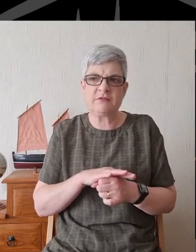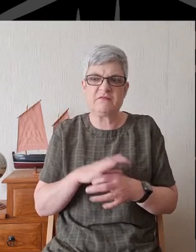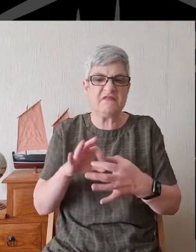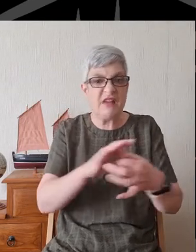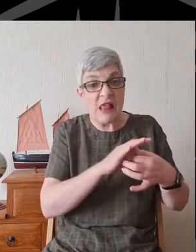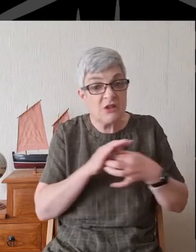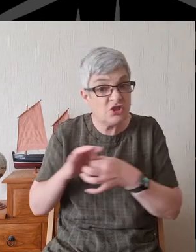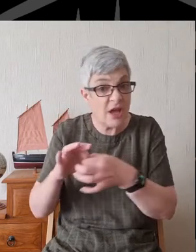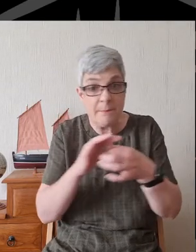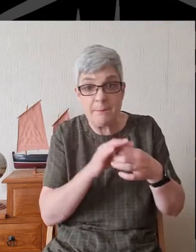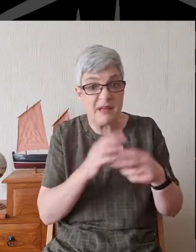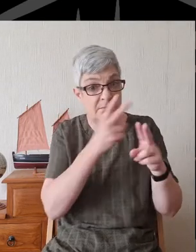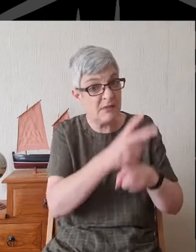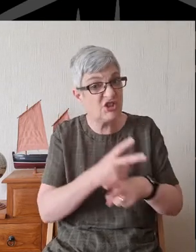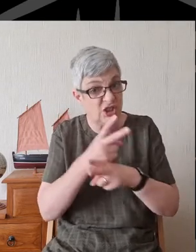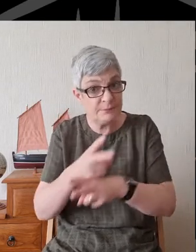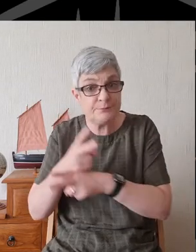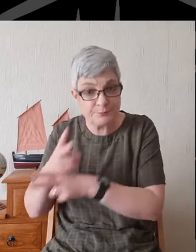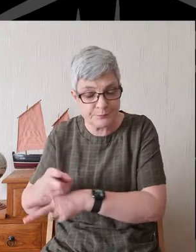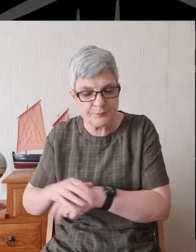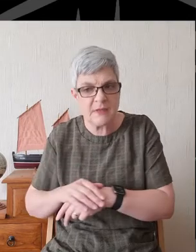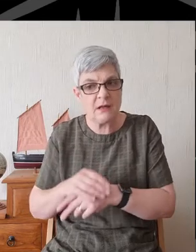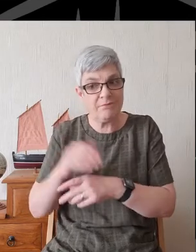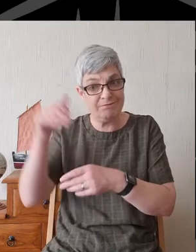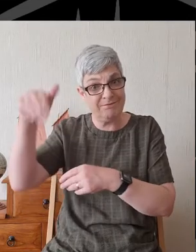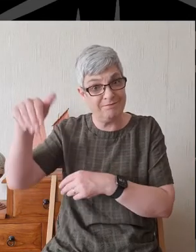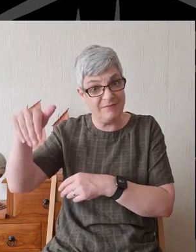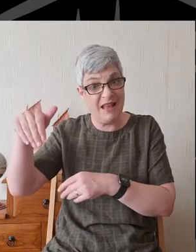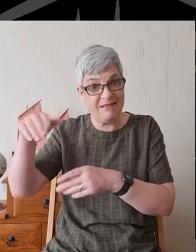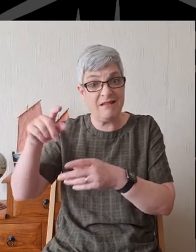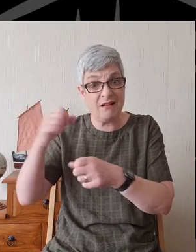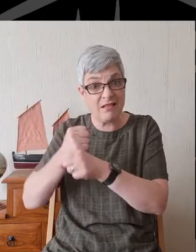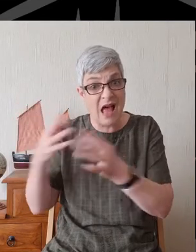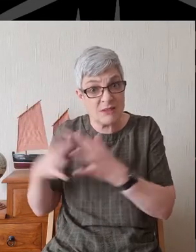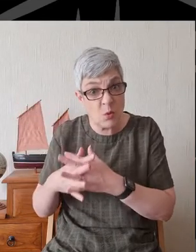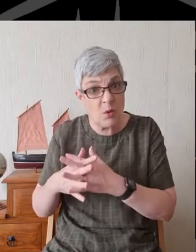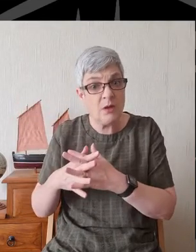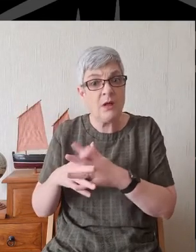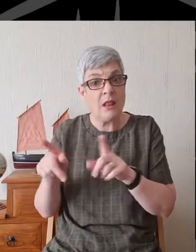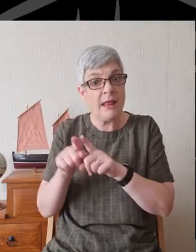and mission, for example, in the city of Glasgow, the tent hall, gone.